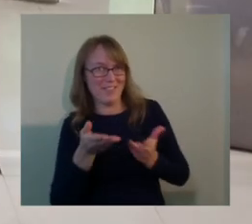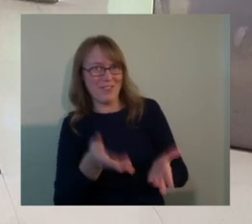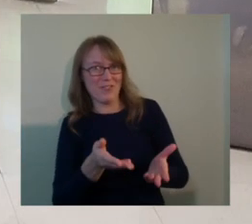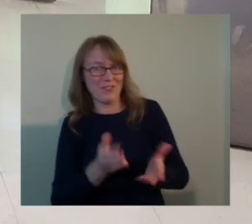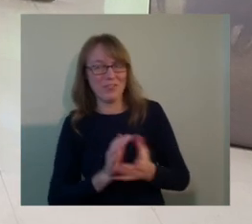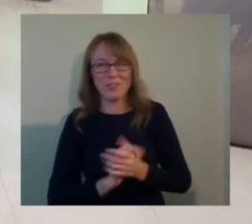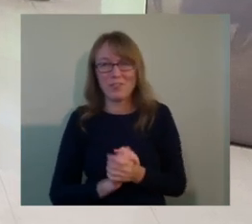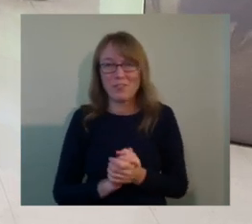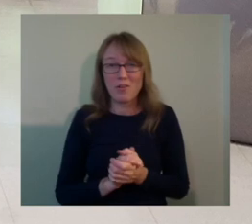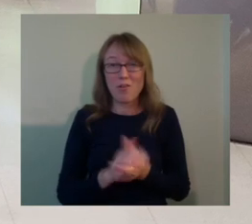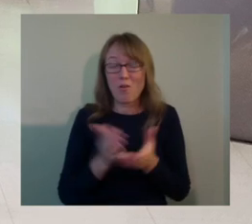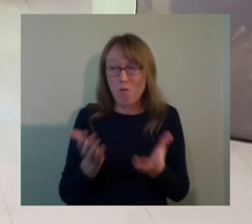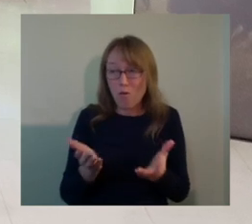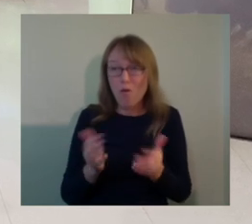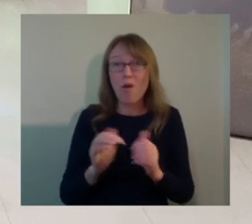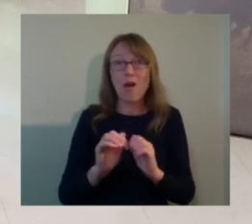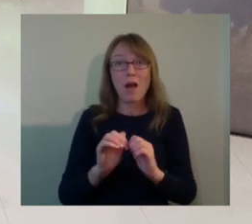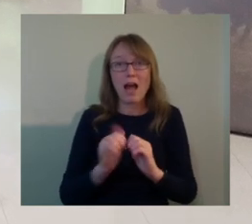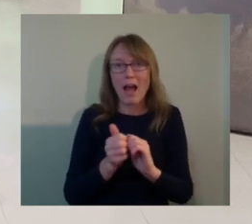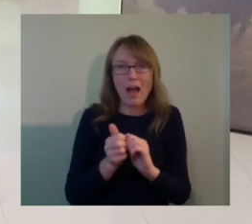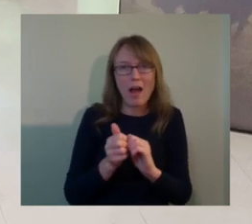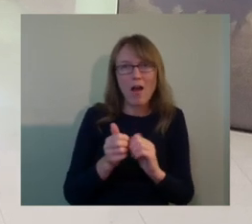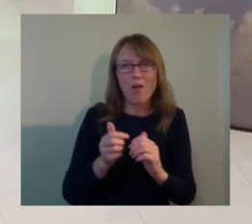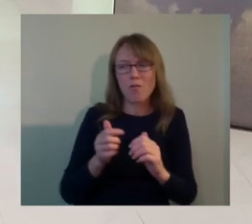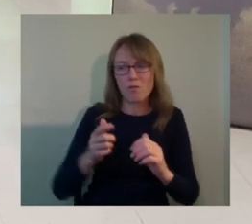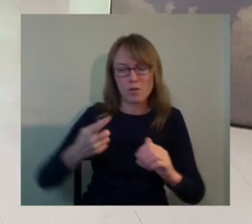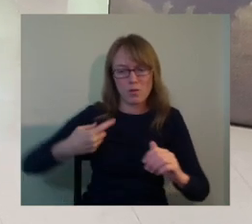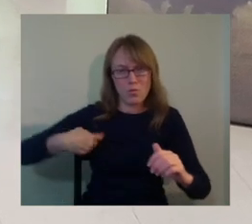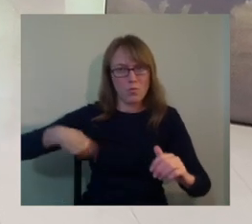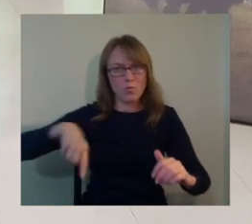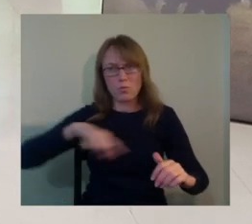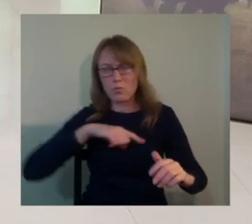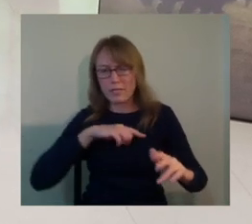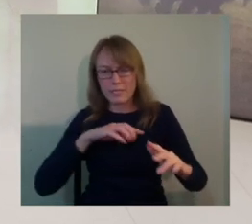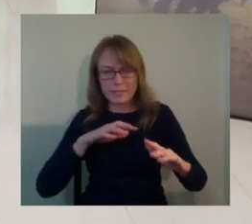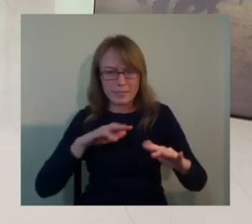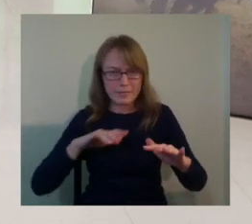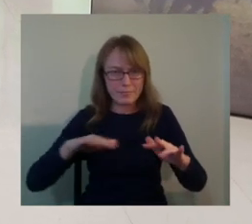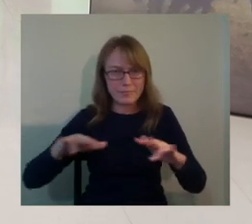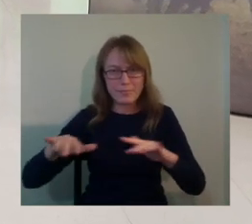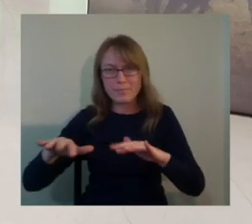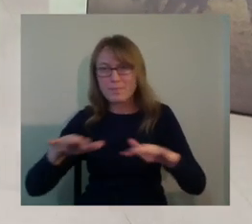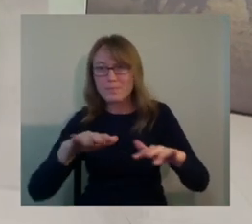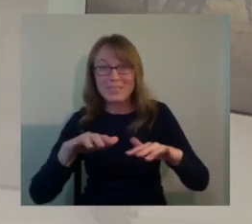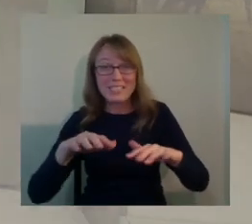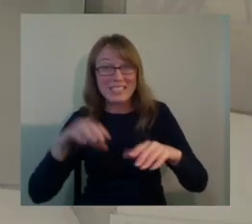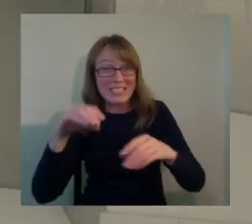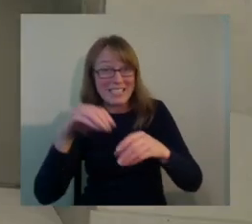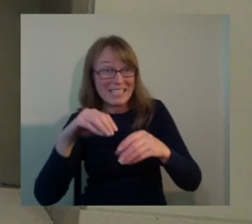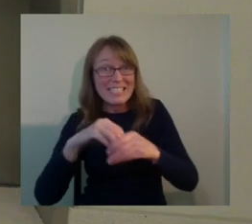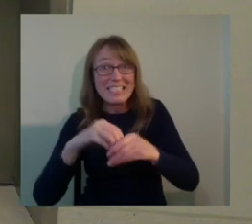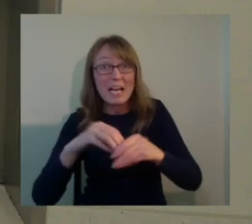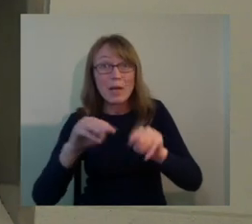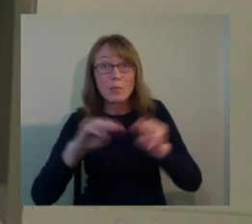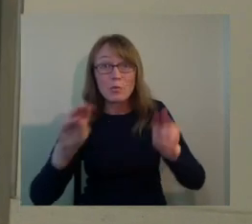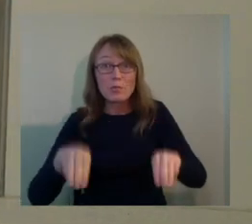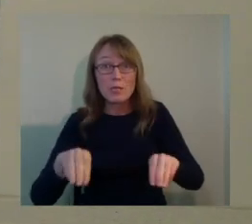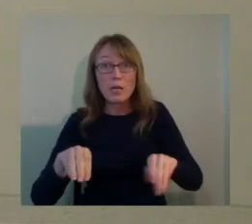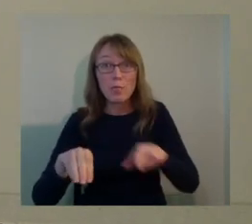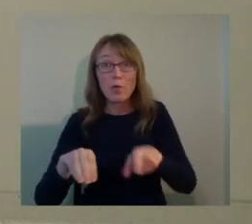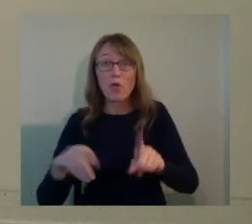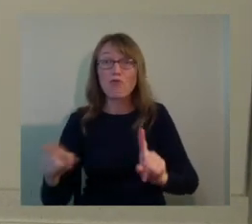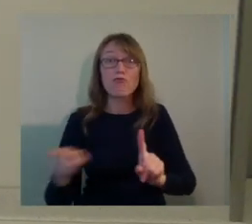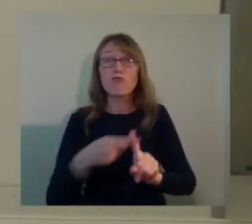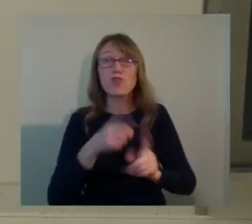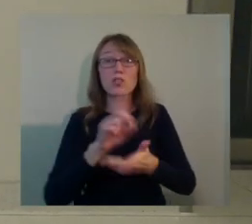how we would go to, uh, uh, uh, uh, the museum, uh, the museum itself. There was originally designed for one small